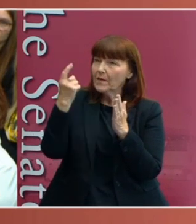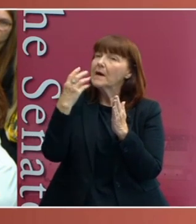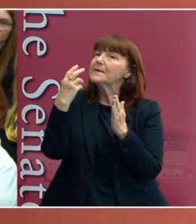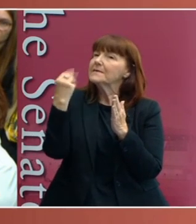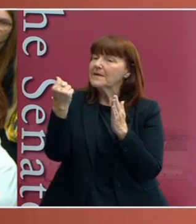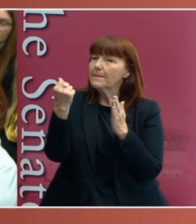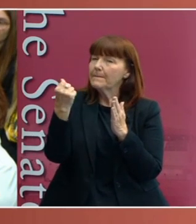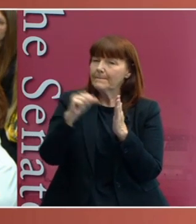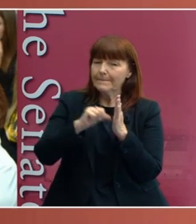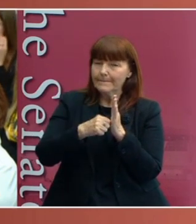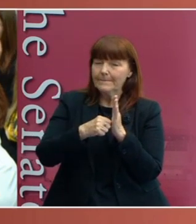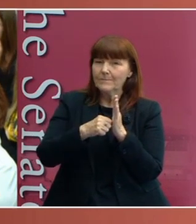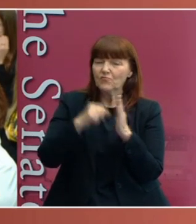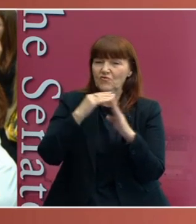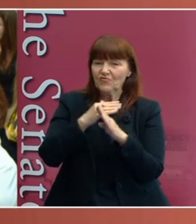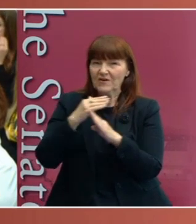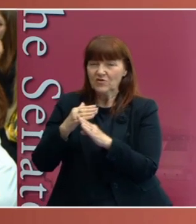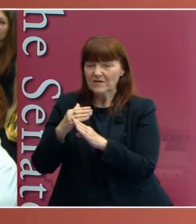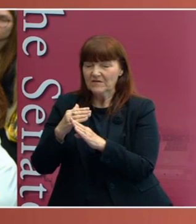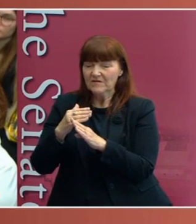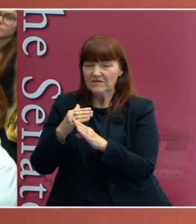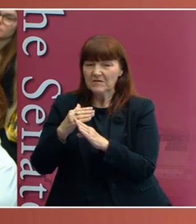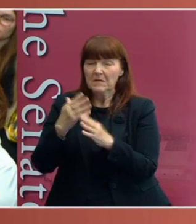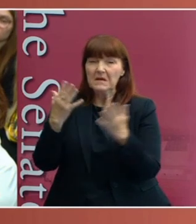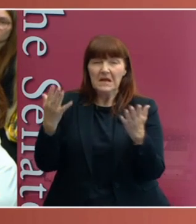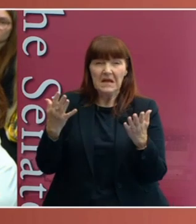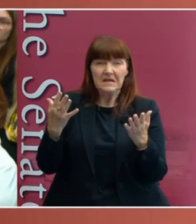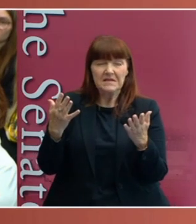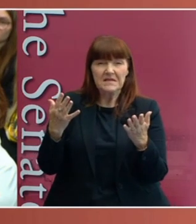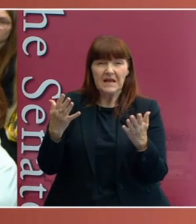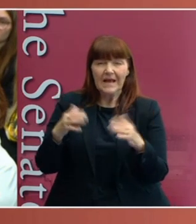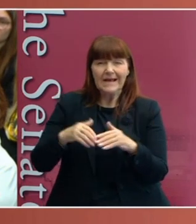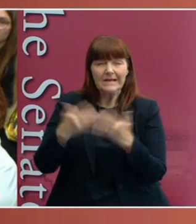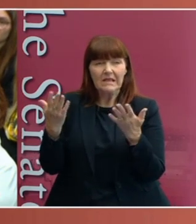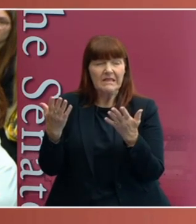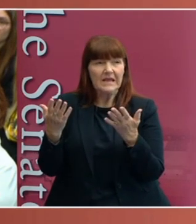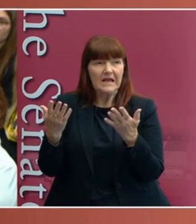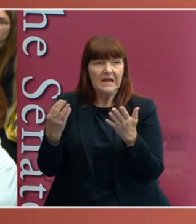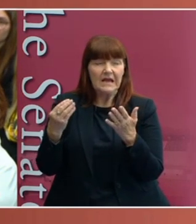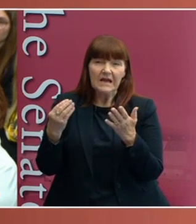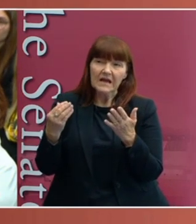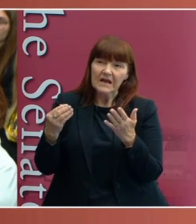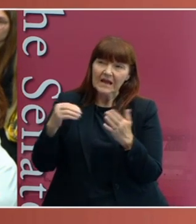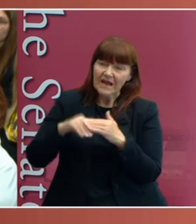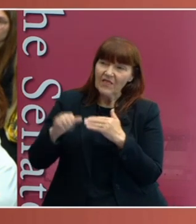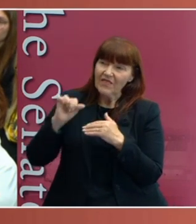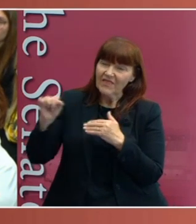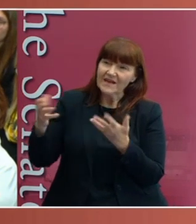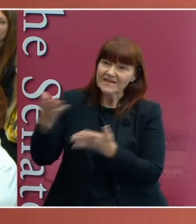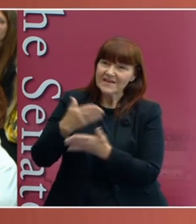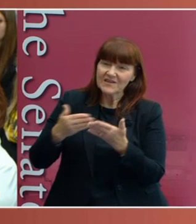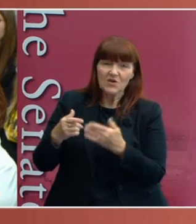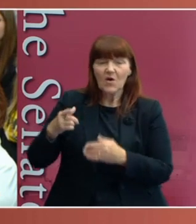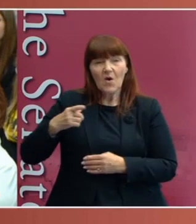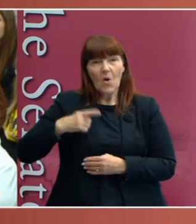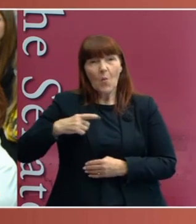provisions suggest, is there anything in the discussions or? Yeah. Why did they